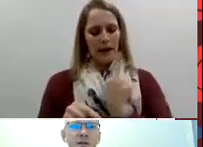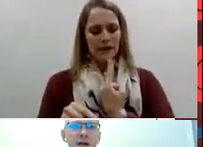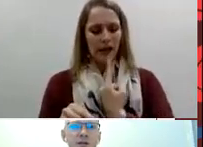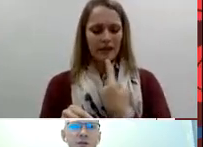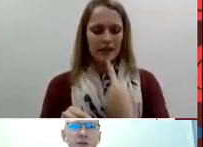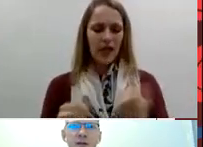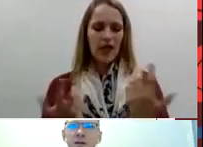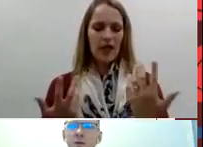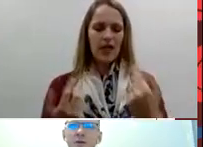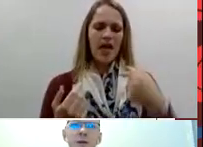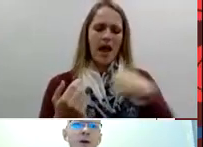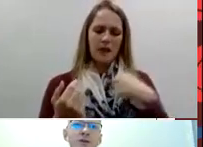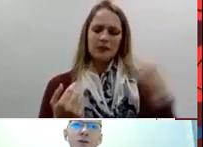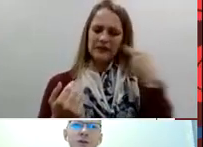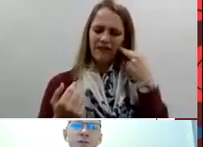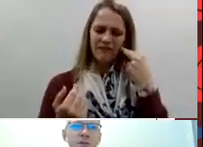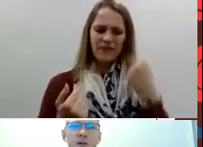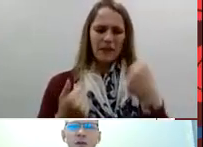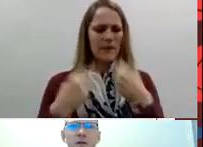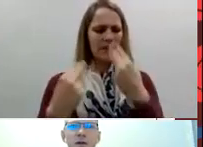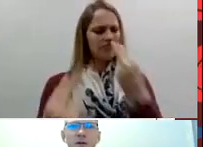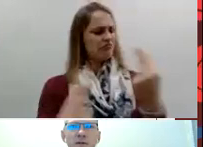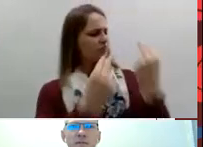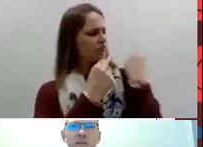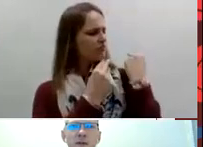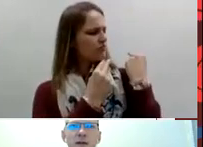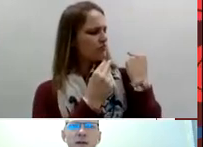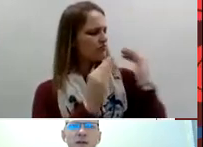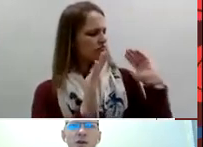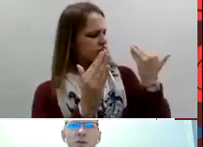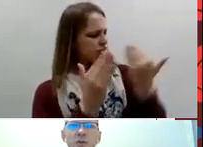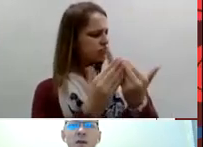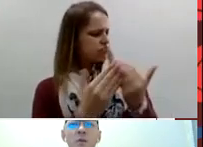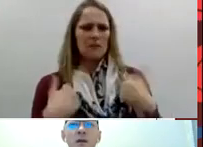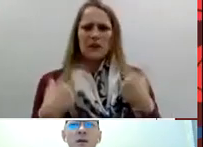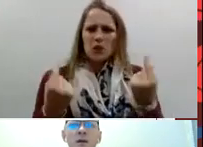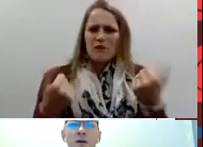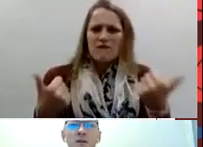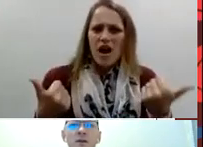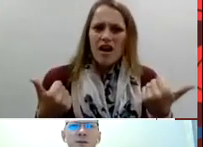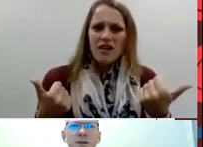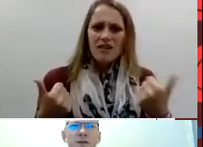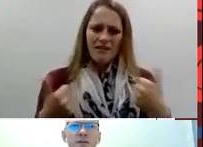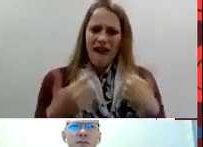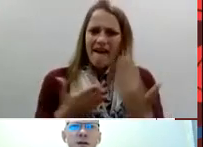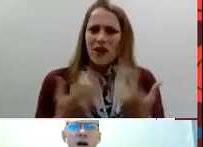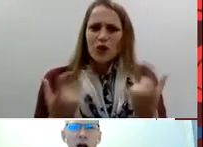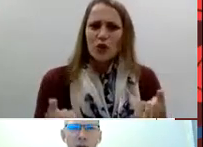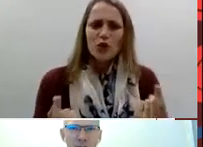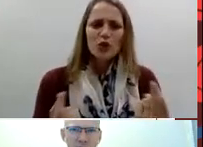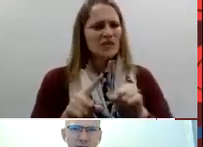discovered she was deaf it was an emotional event so then we asked ourselves